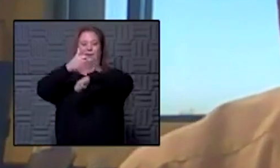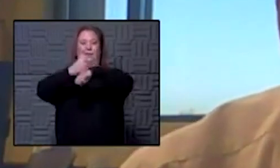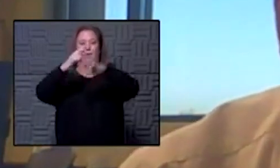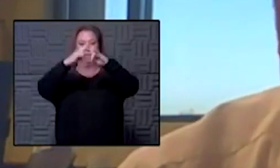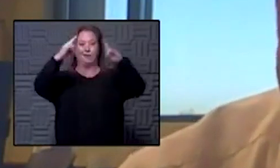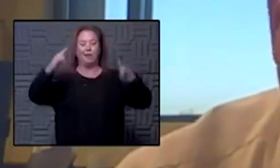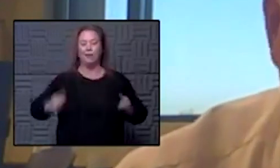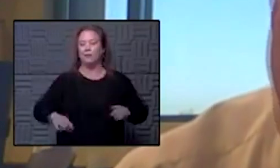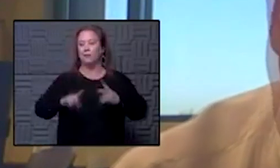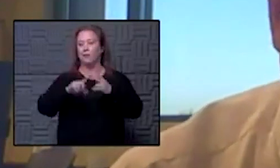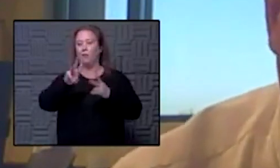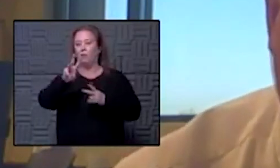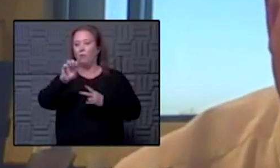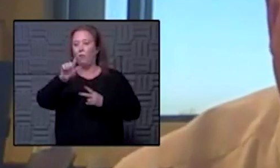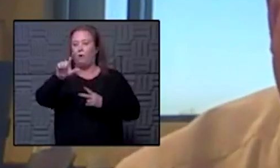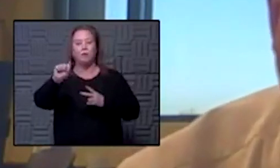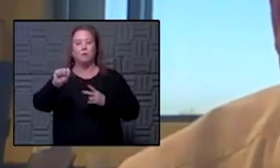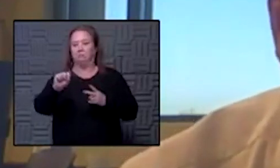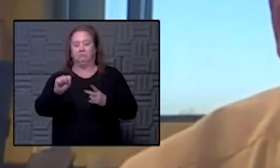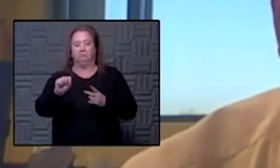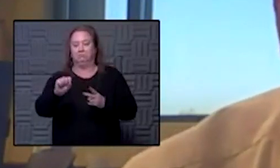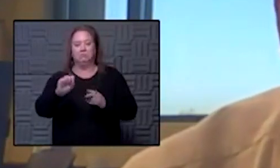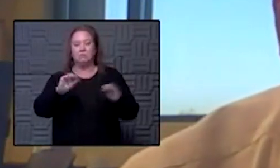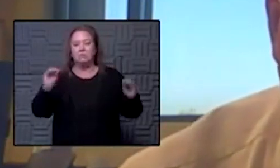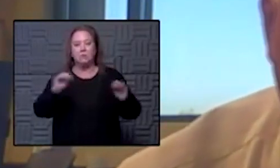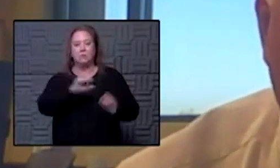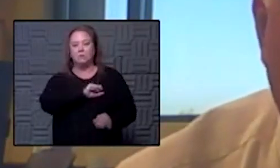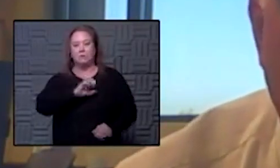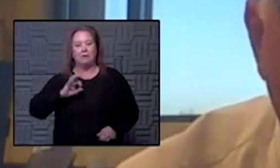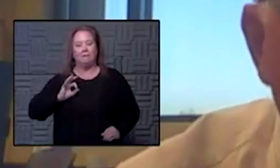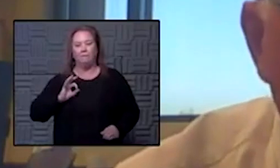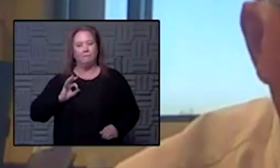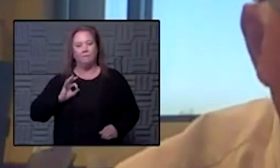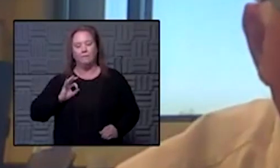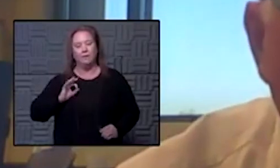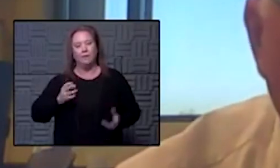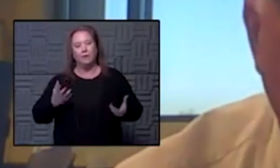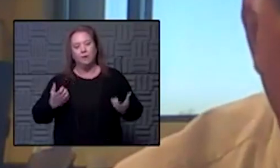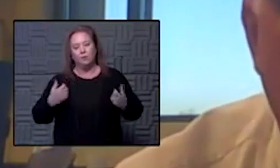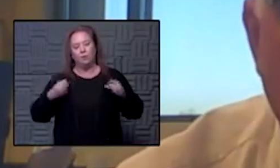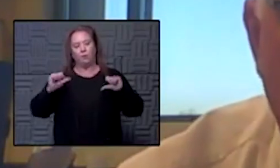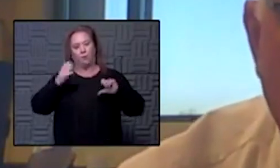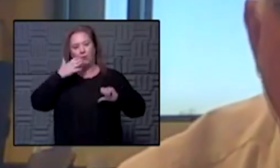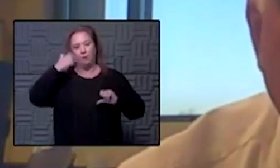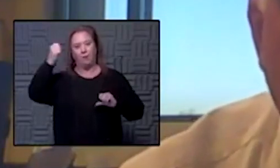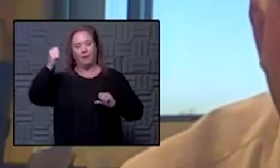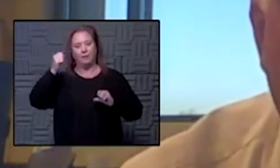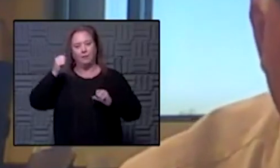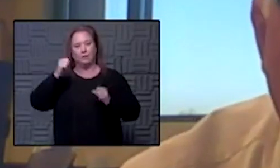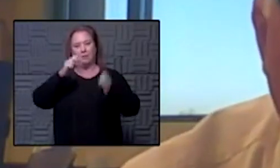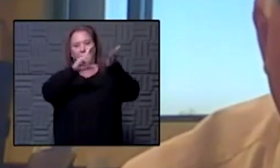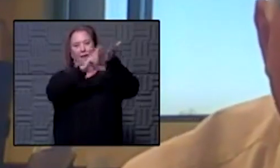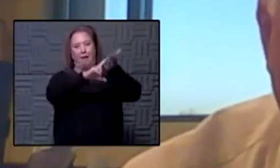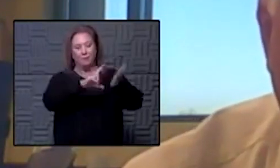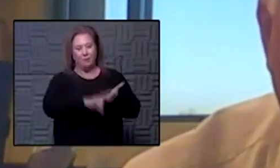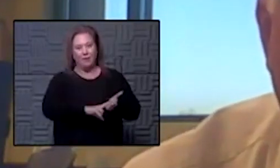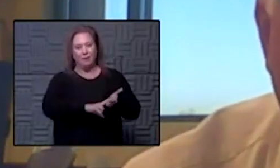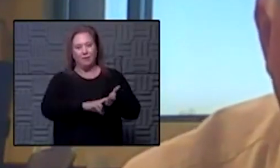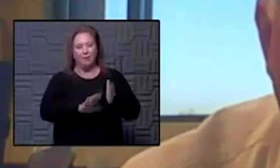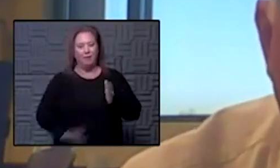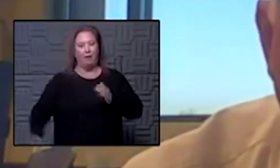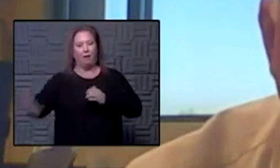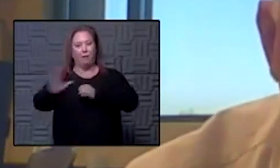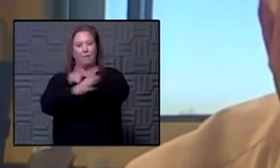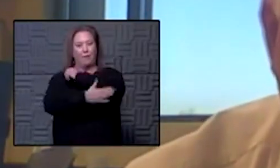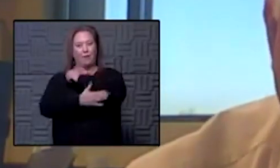or tents and we would not have anybody to staff them. We are trying our best to do contracts throughout the country to